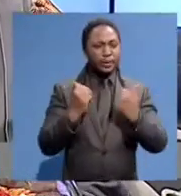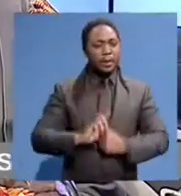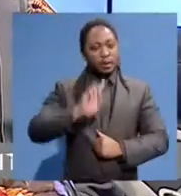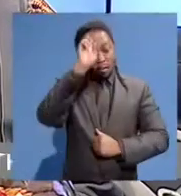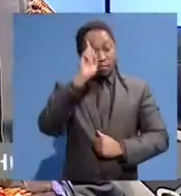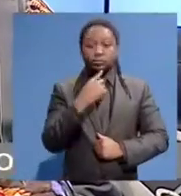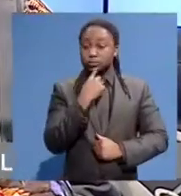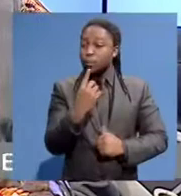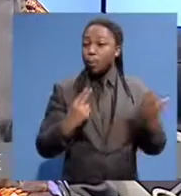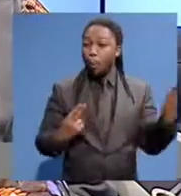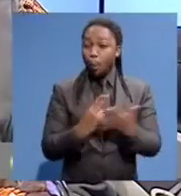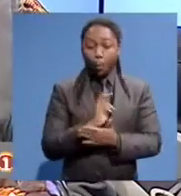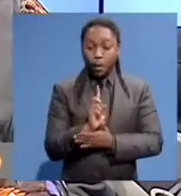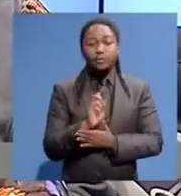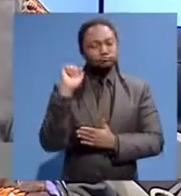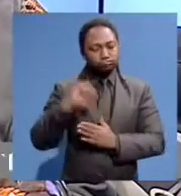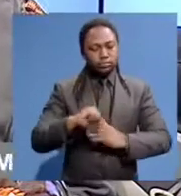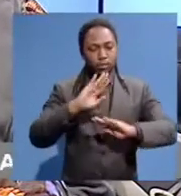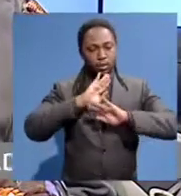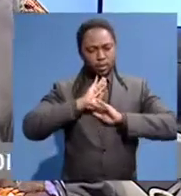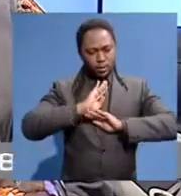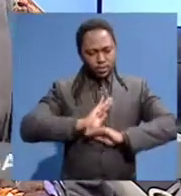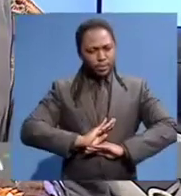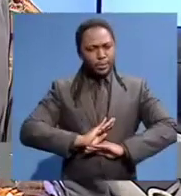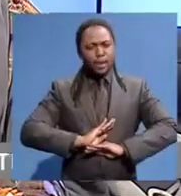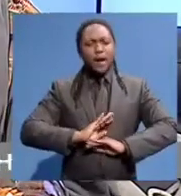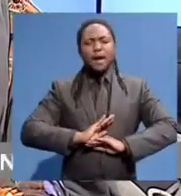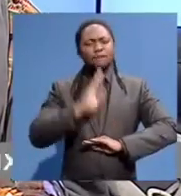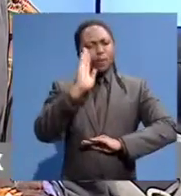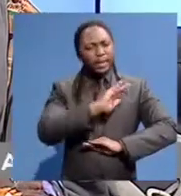honest with you, it's humility, and this is something that I carry with, you know?